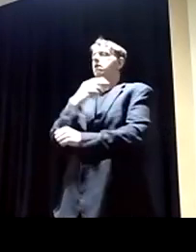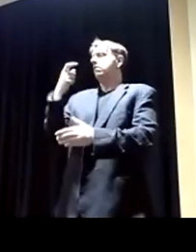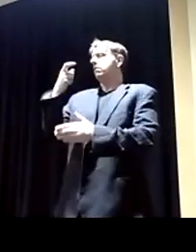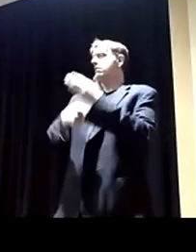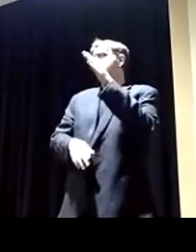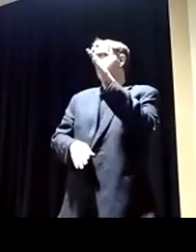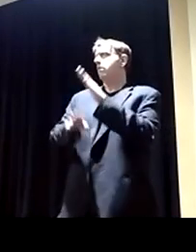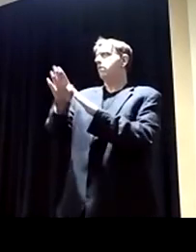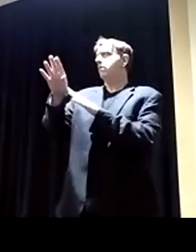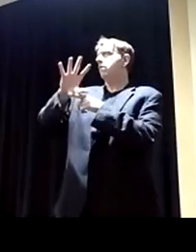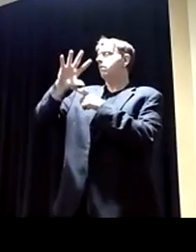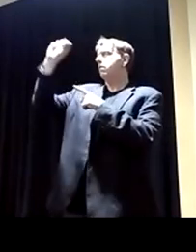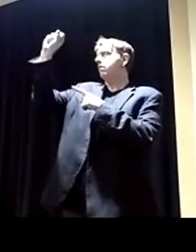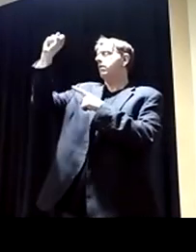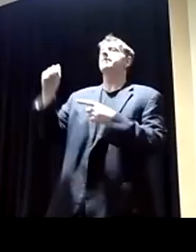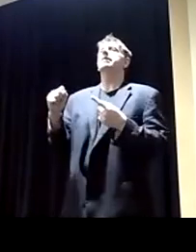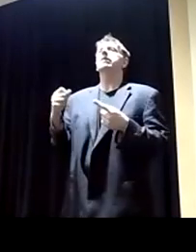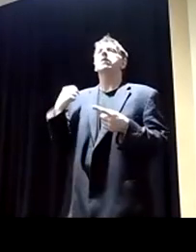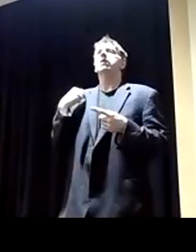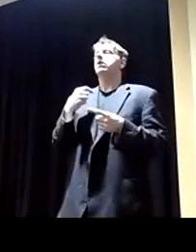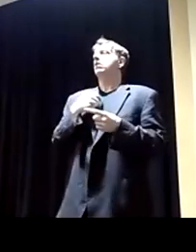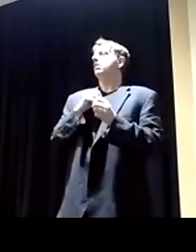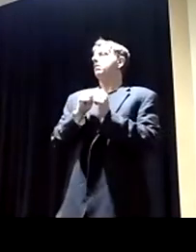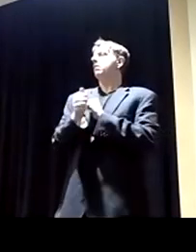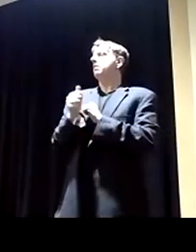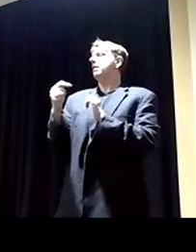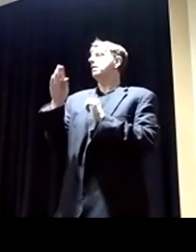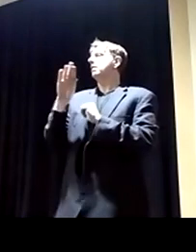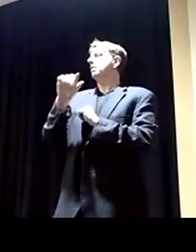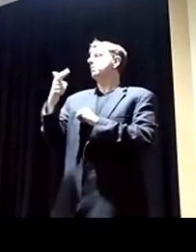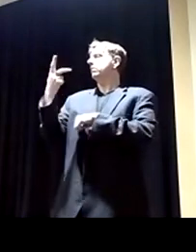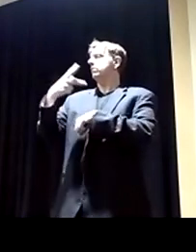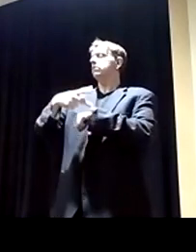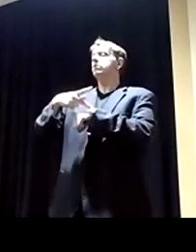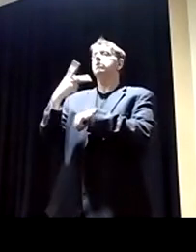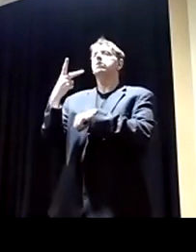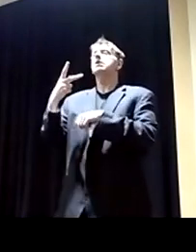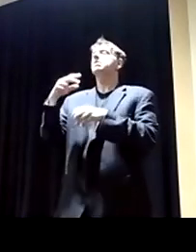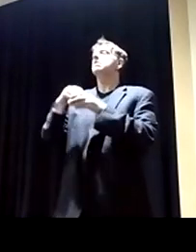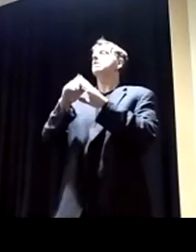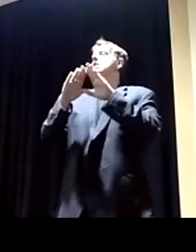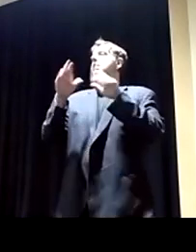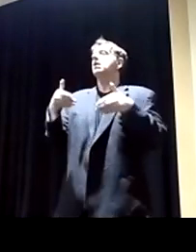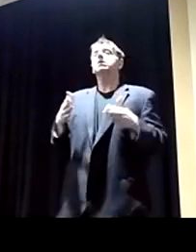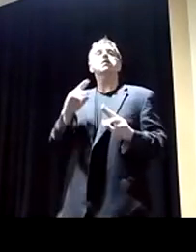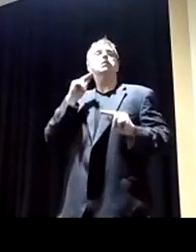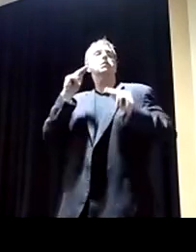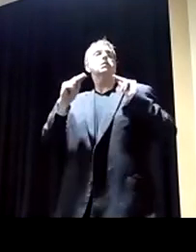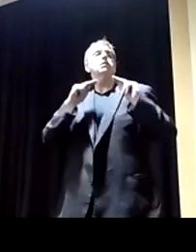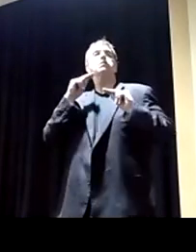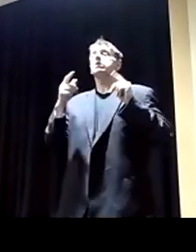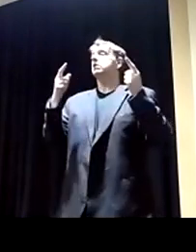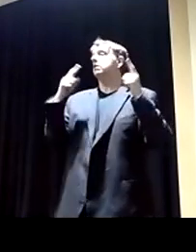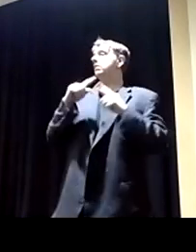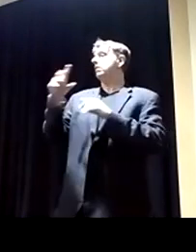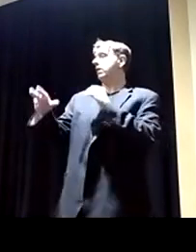inventors are dead. We've twice passed a bill in the US House that would allow that negotiation to take place and use the savings to add vision